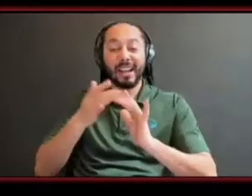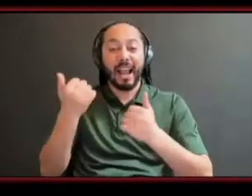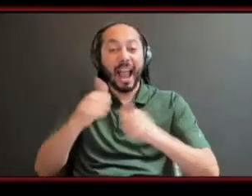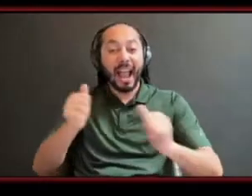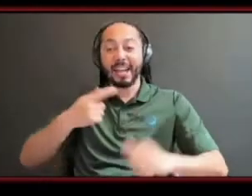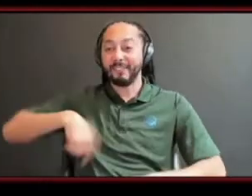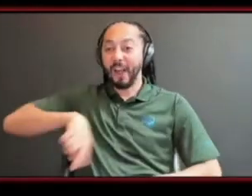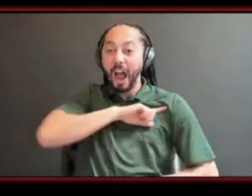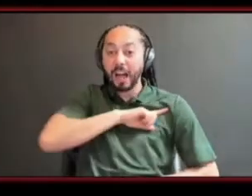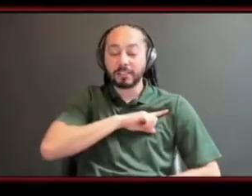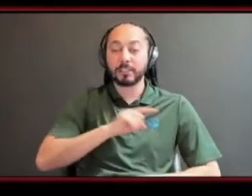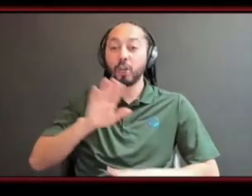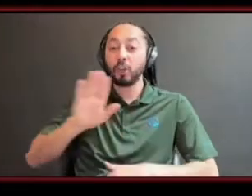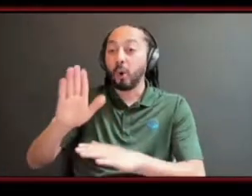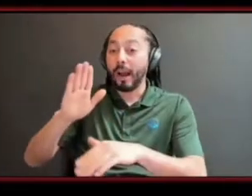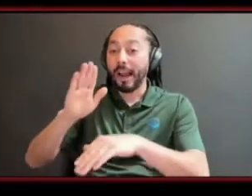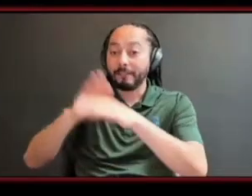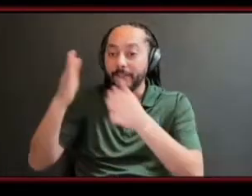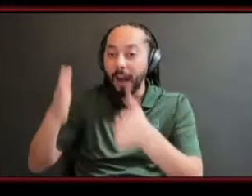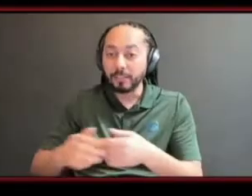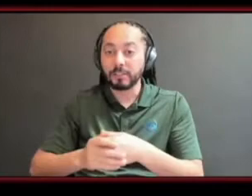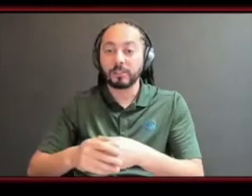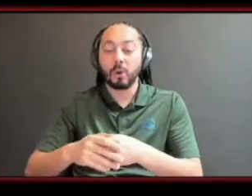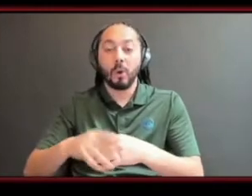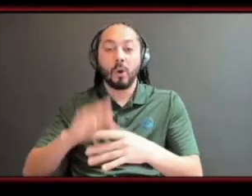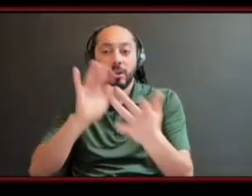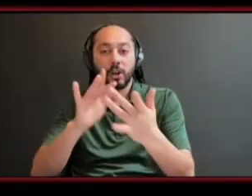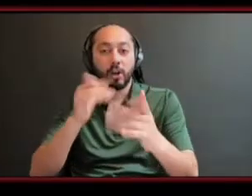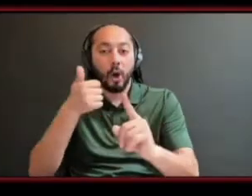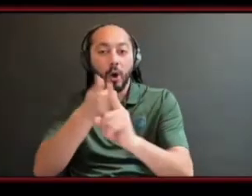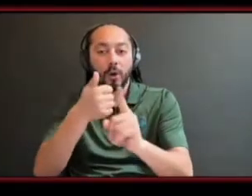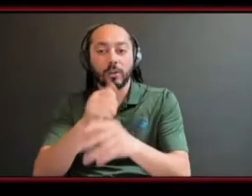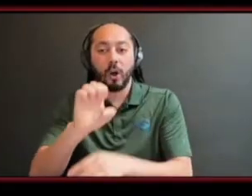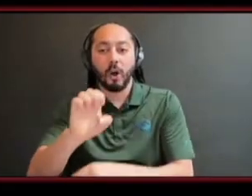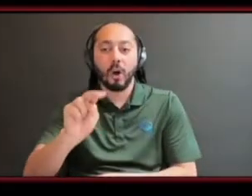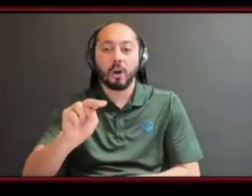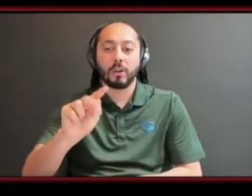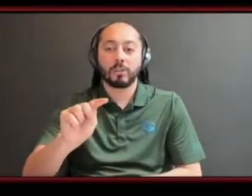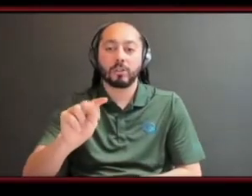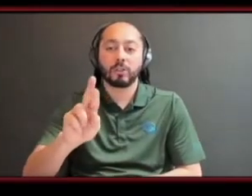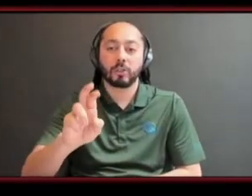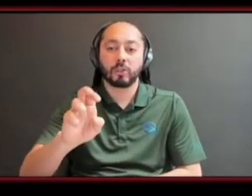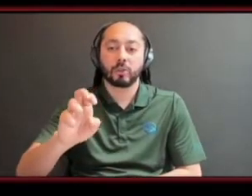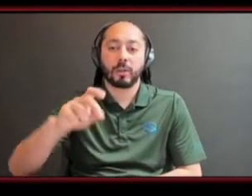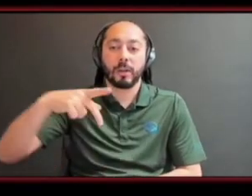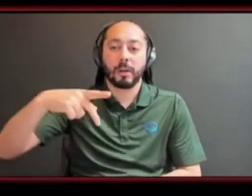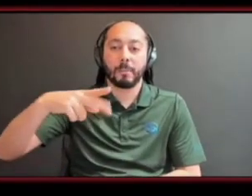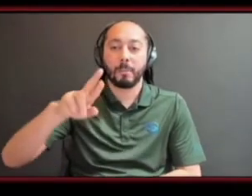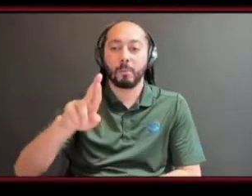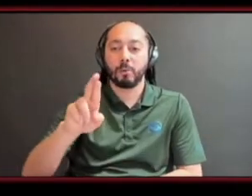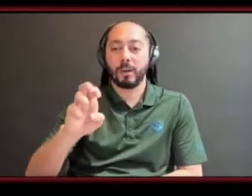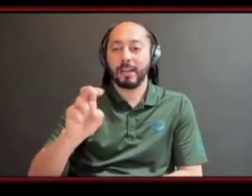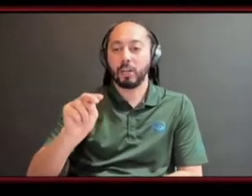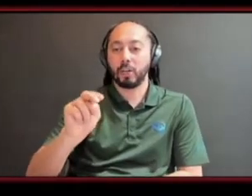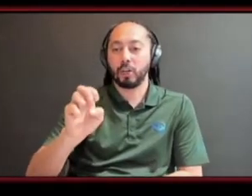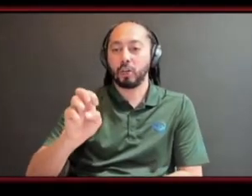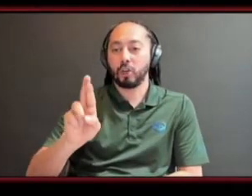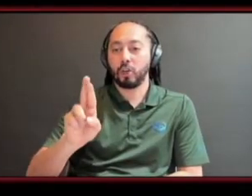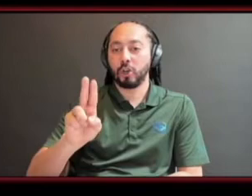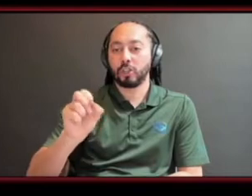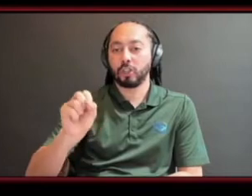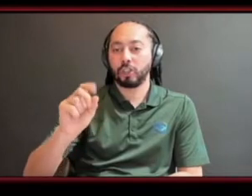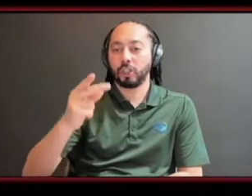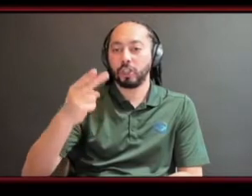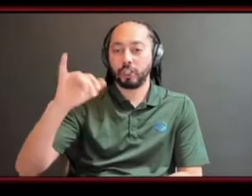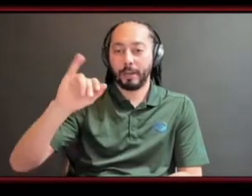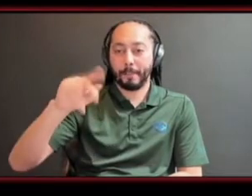entrepreneurship to get more information um because there's so much out there um so it's finding the right connection and